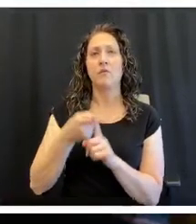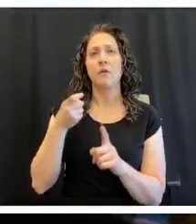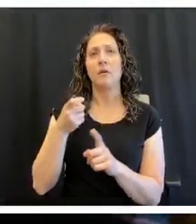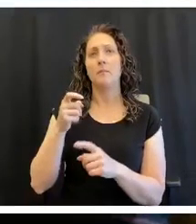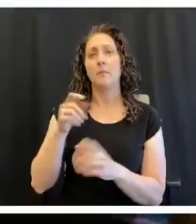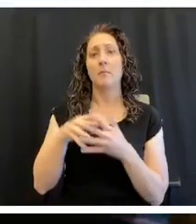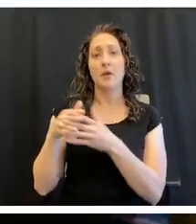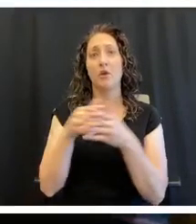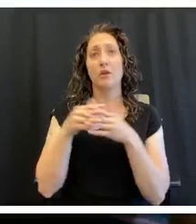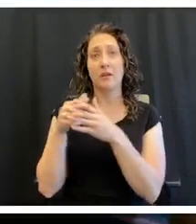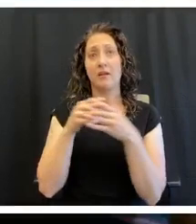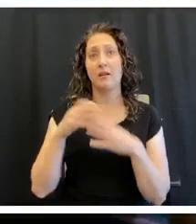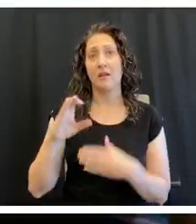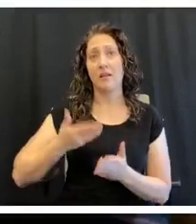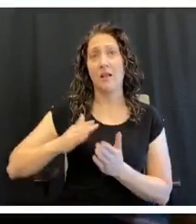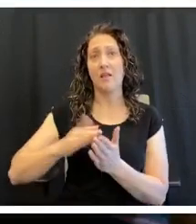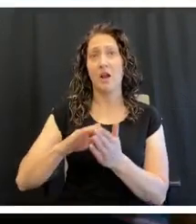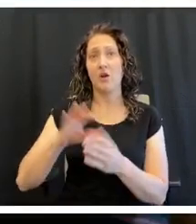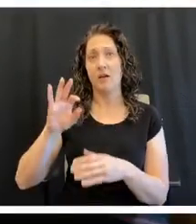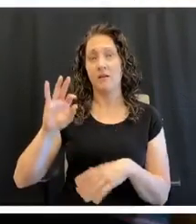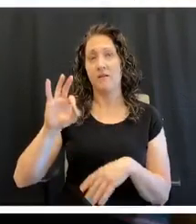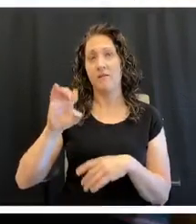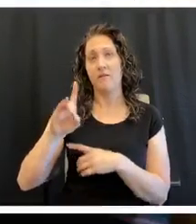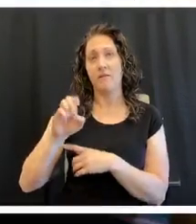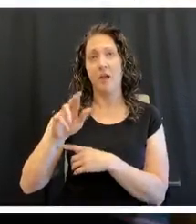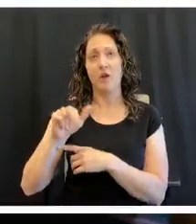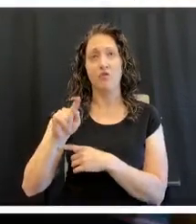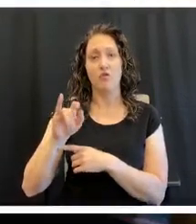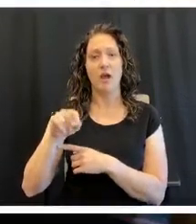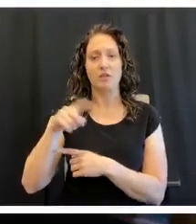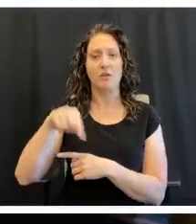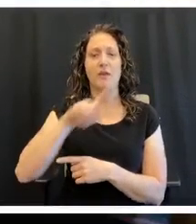Federation. And I teach all the culinary classes for that.